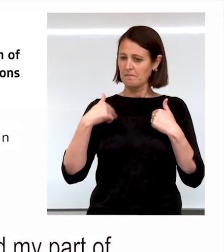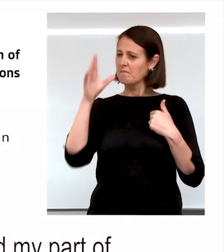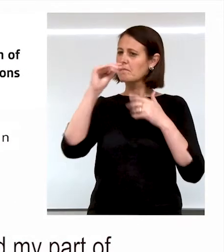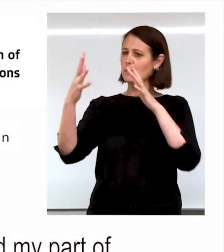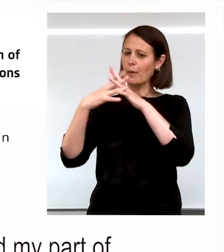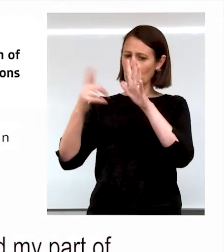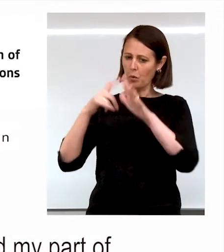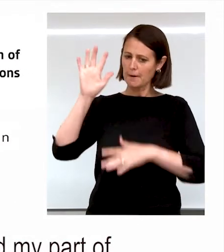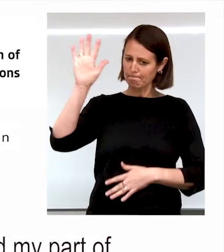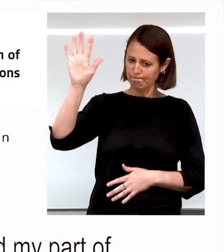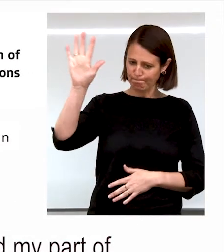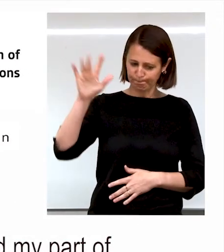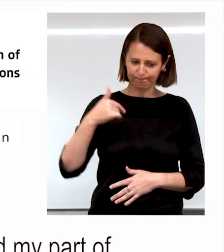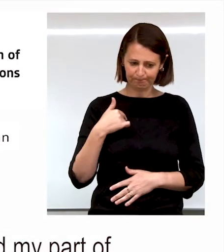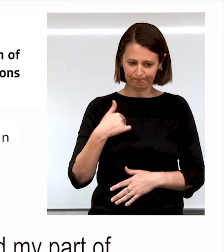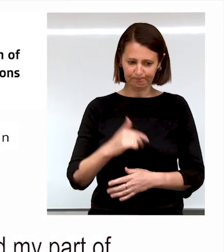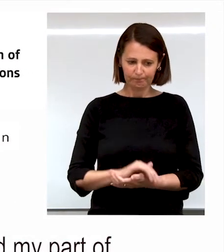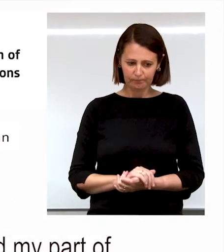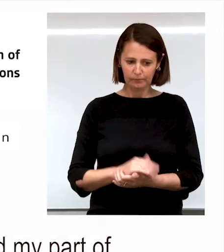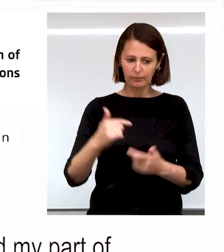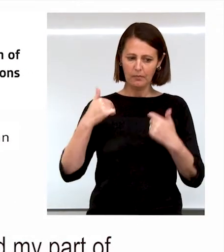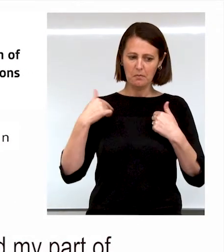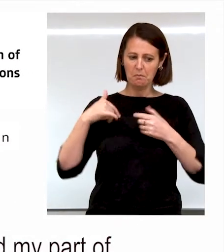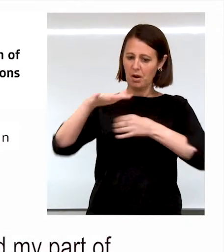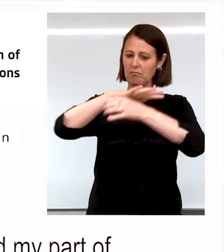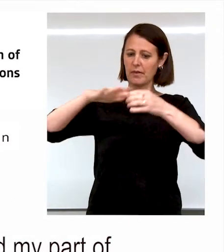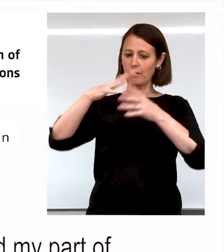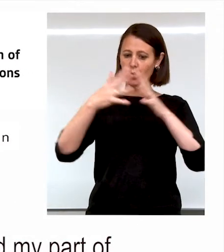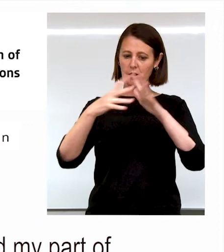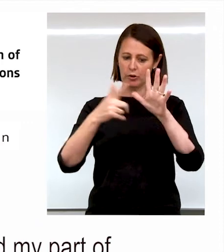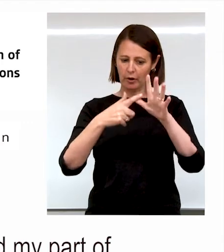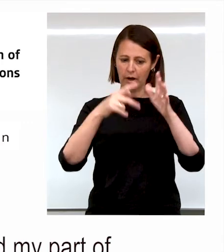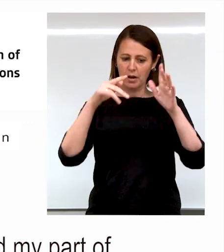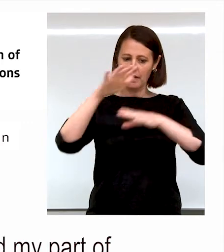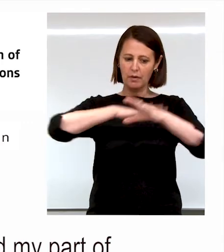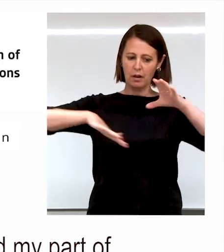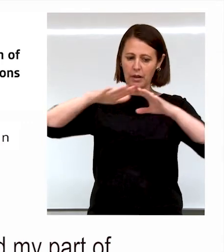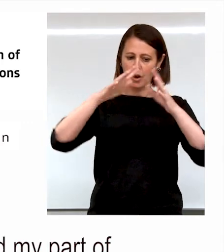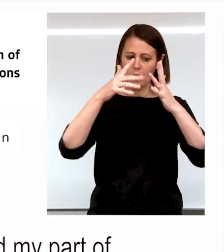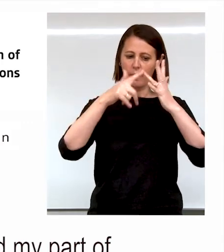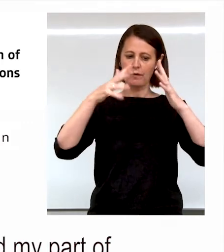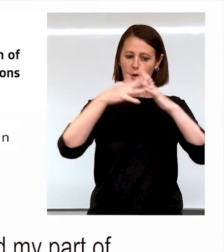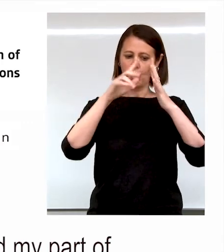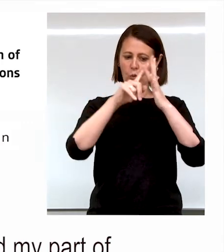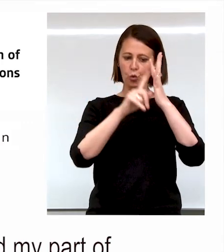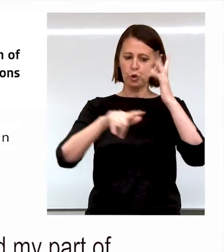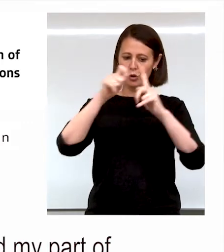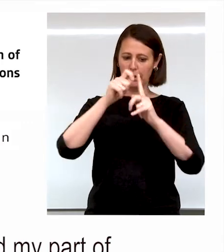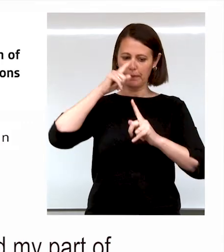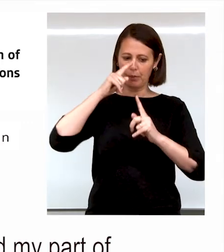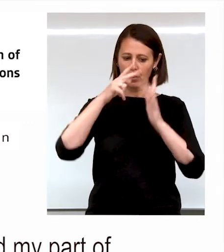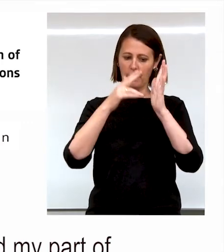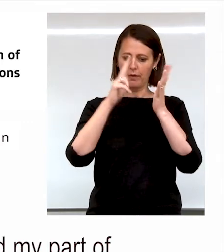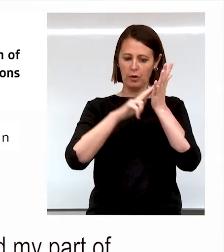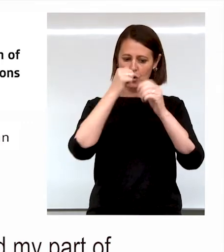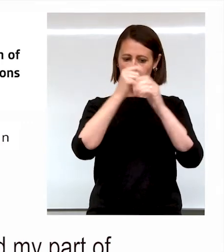I come from WA, Western Australia, and my part of Western Australia is the land of the Wadjuk people of